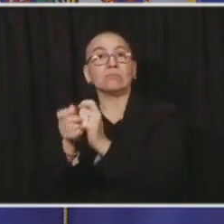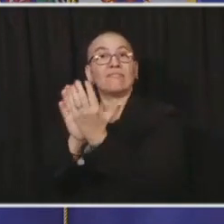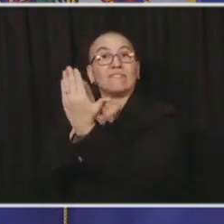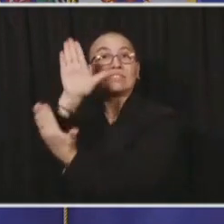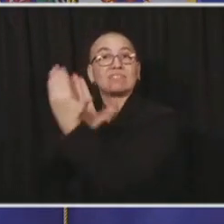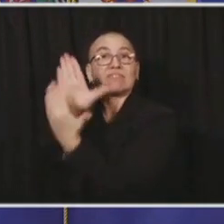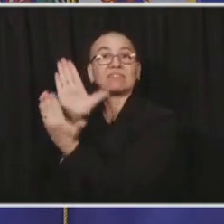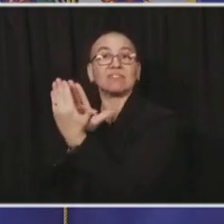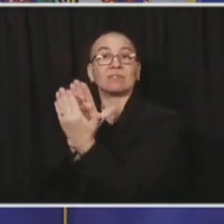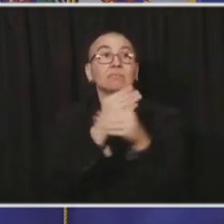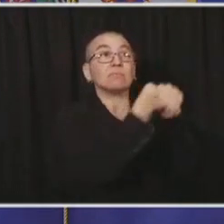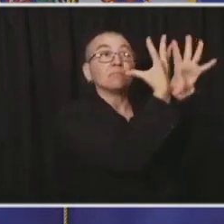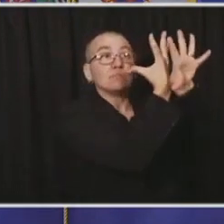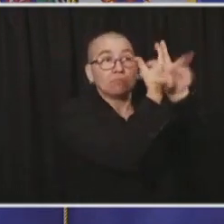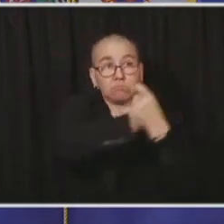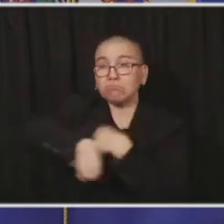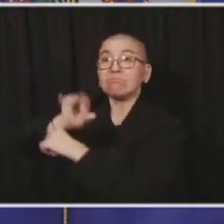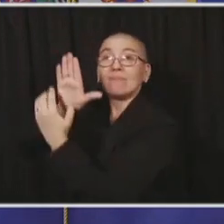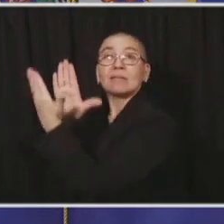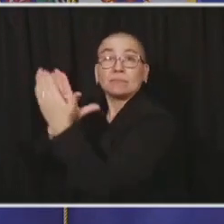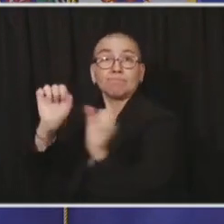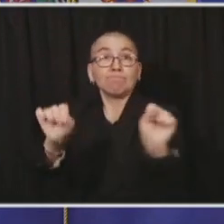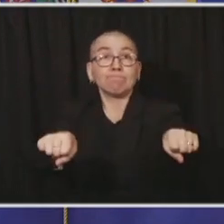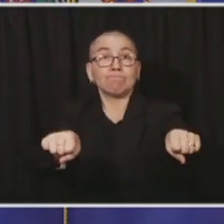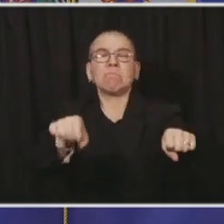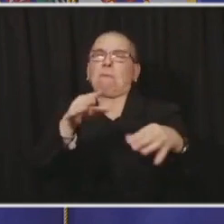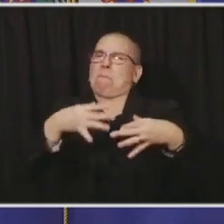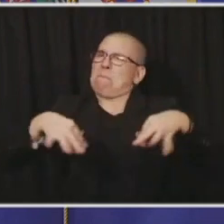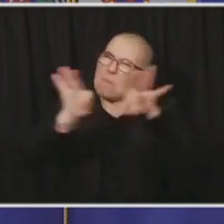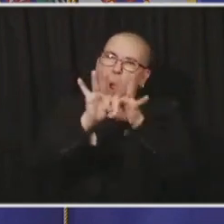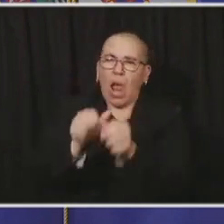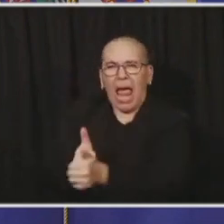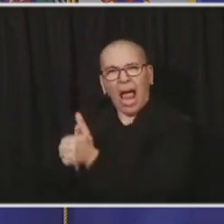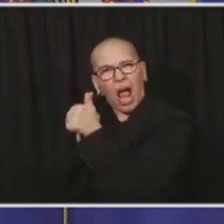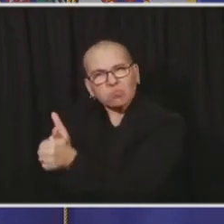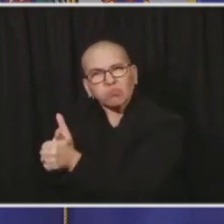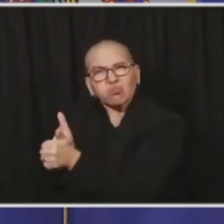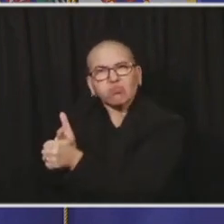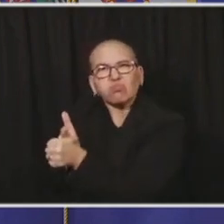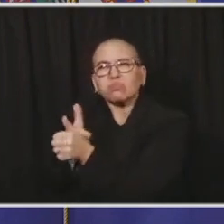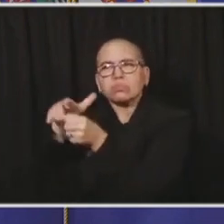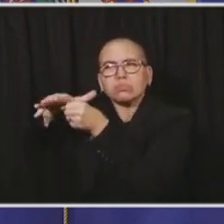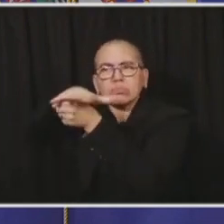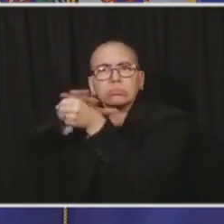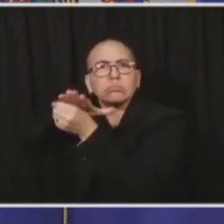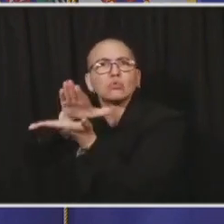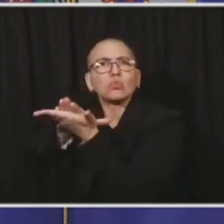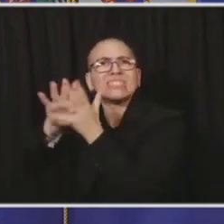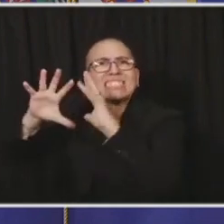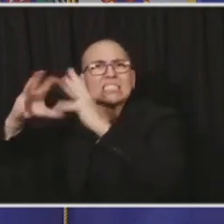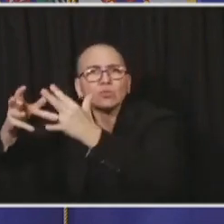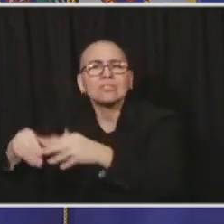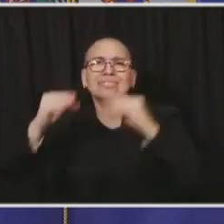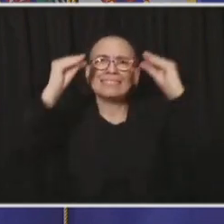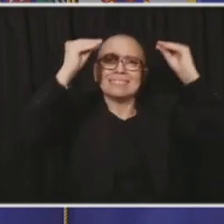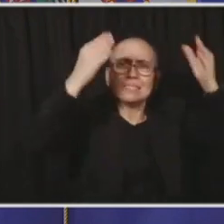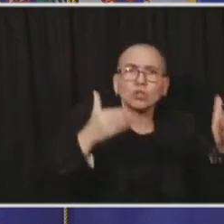collaboration because it will be local school districts and teachers along with their parents making these decisions. This is a monumental move to try and get